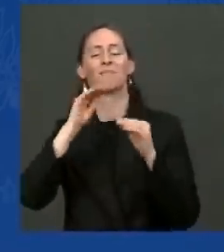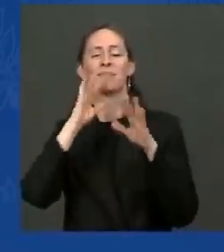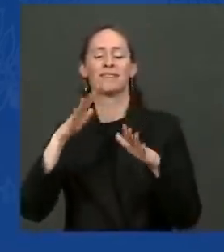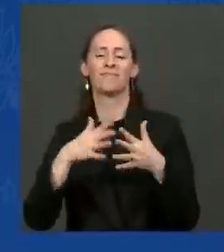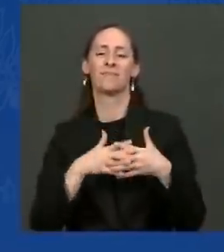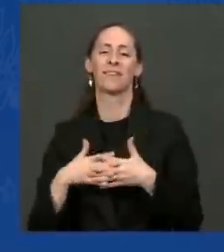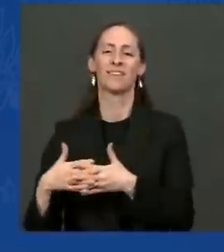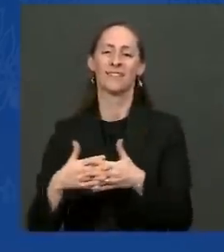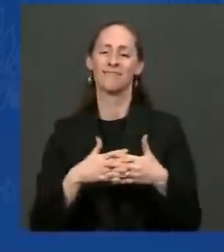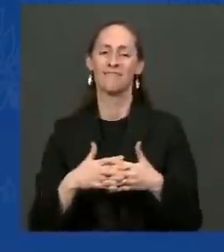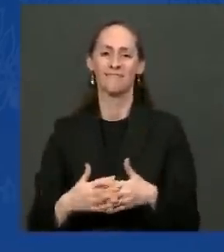That was a good girl.